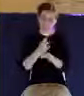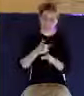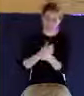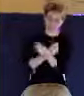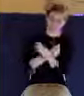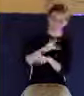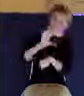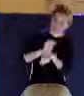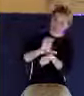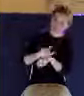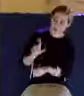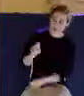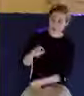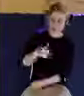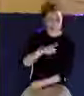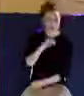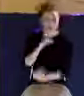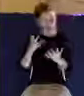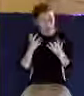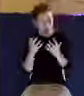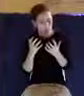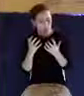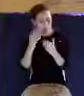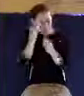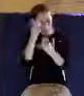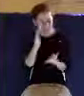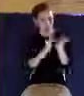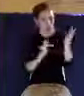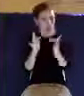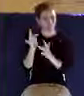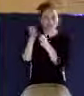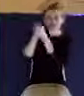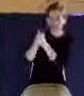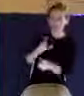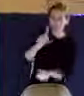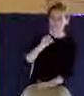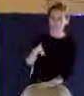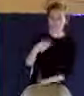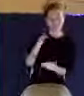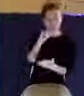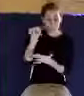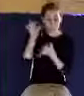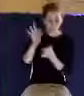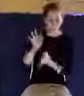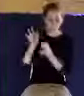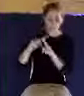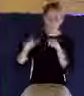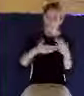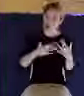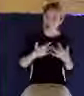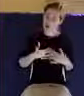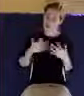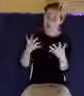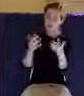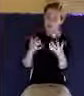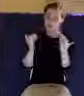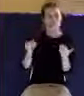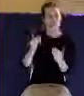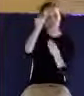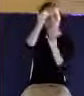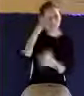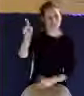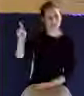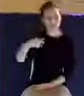Jesus? Do I just want to do what he says in my life? I may not do it perfectly, but my heart's desire is to obey him. Have I overcome the